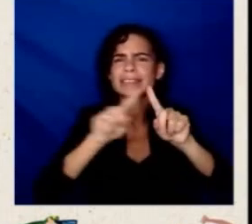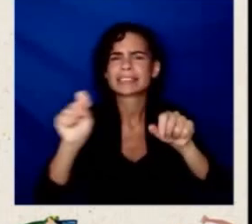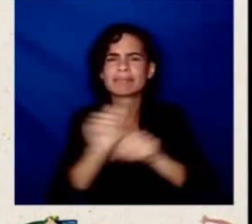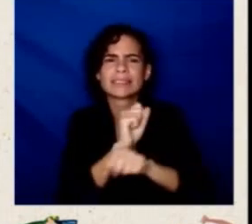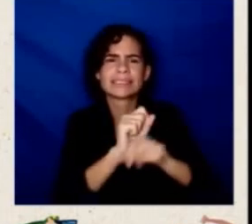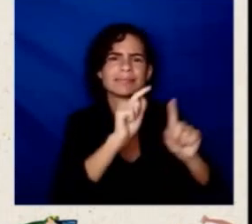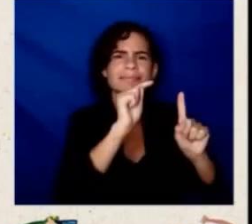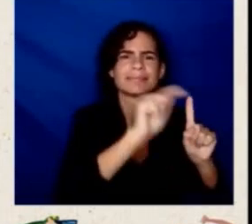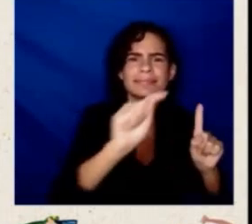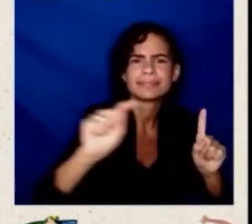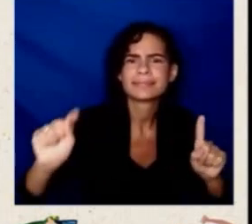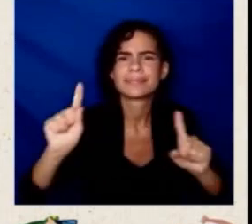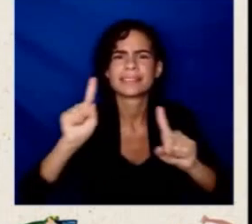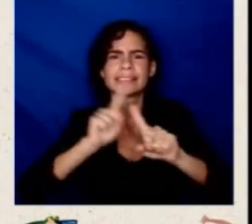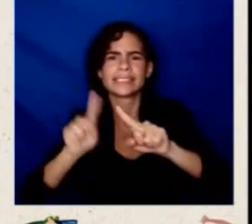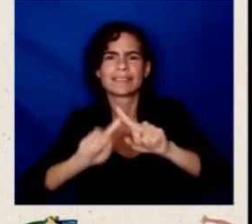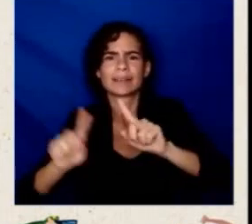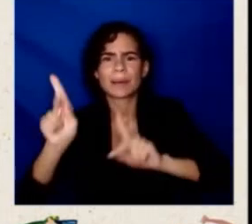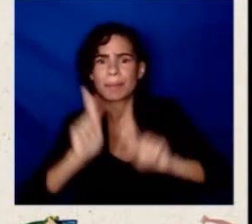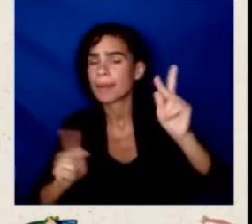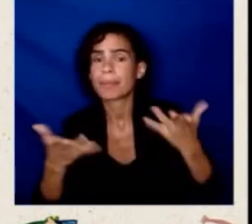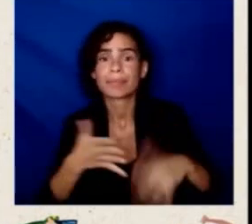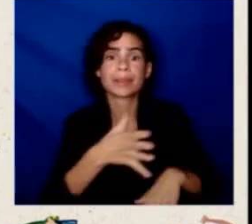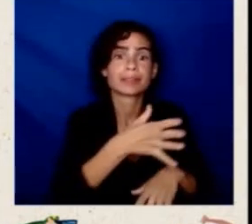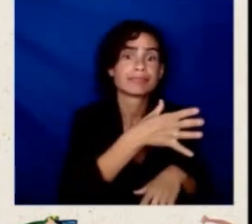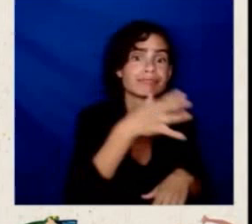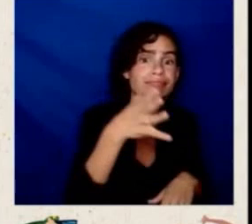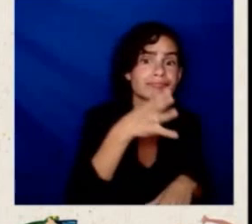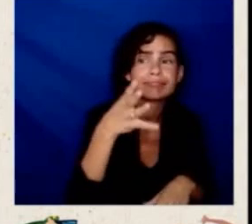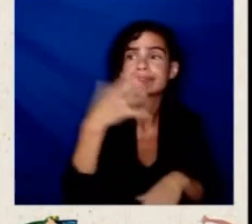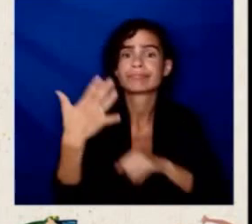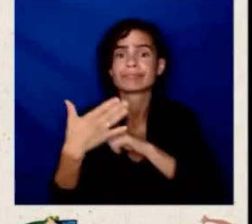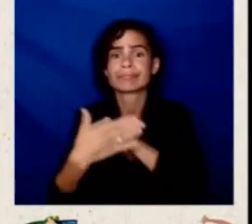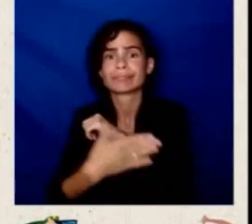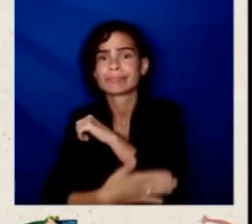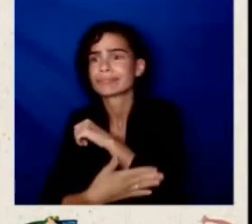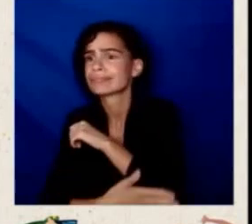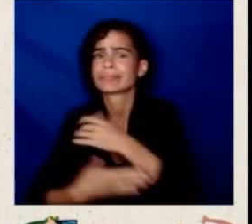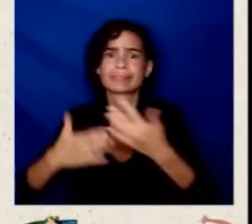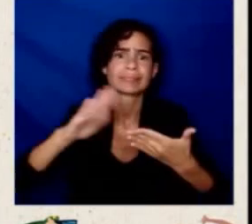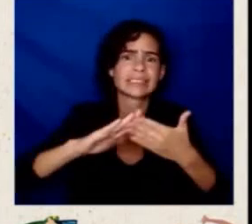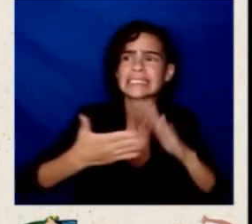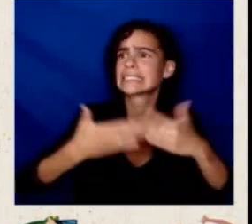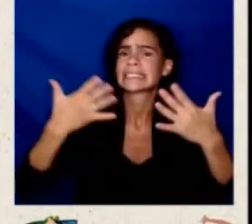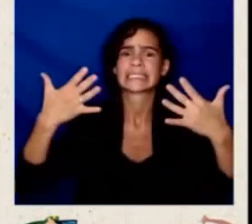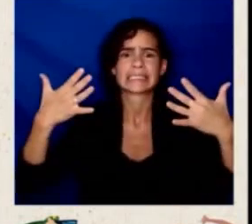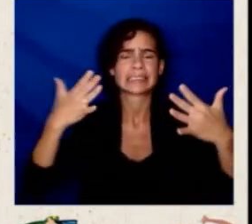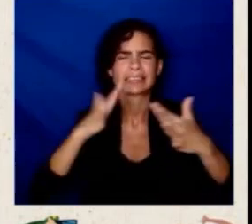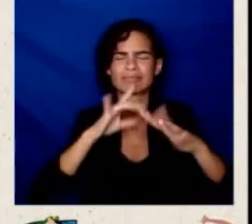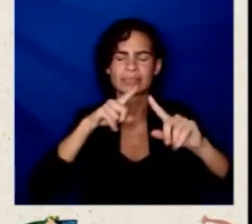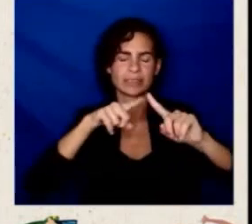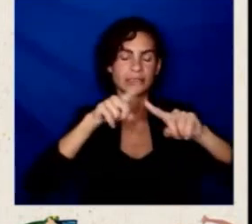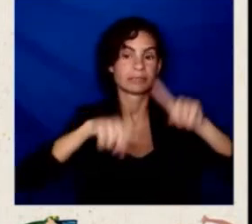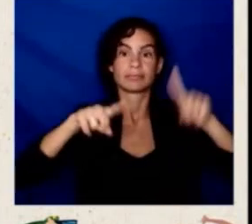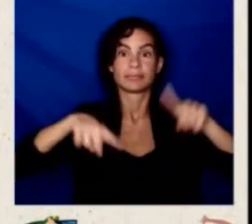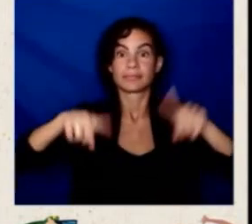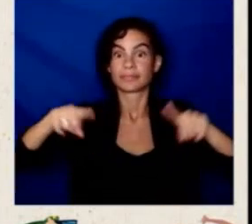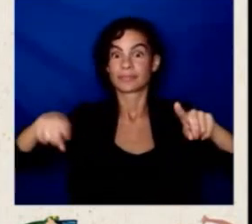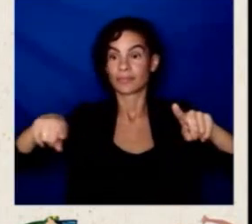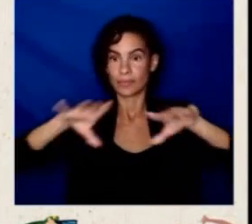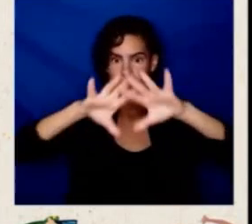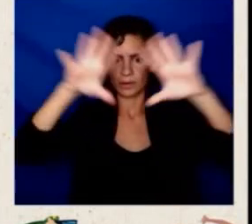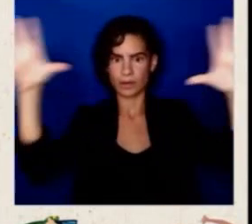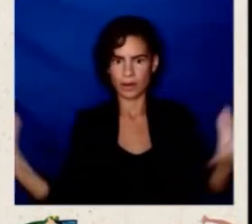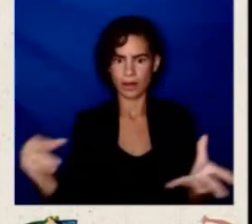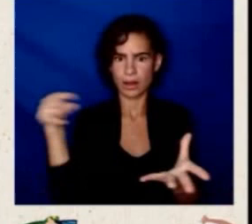to make sure that we develop the programs and plans and implementation and outreach that really serve you well. And